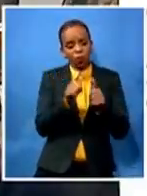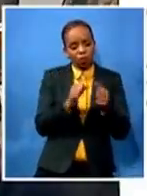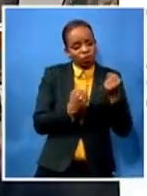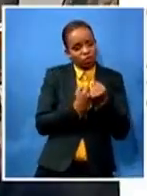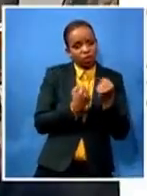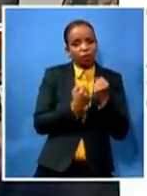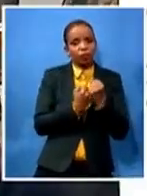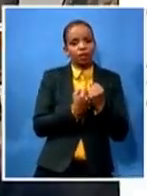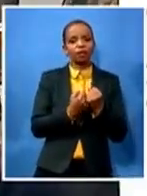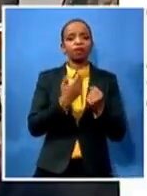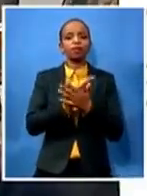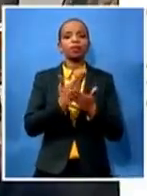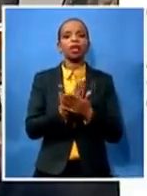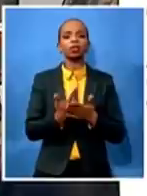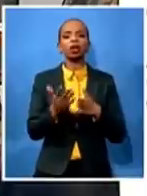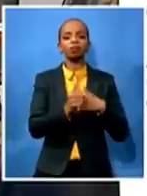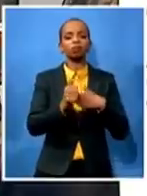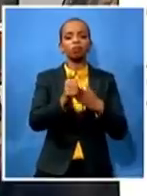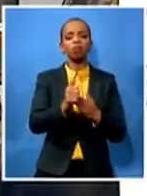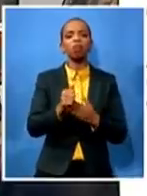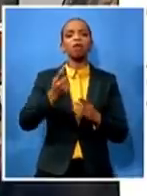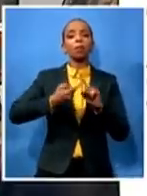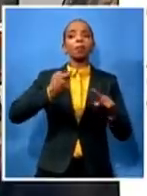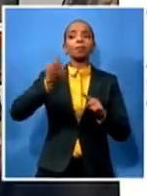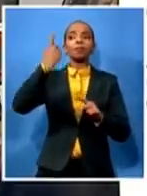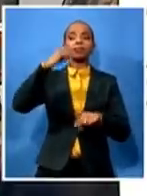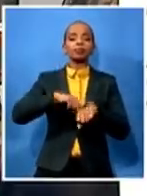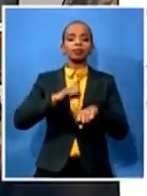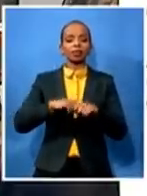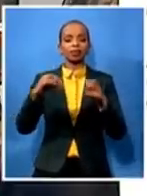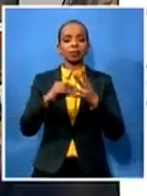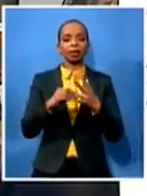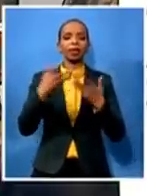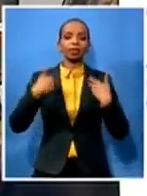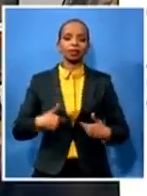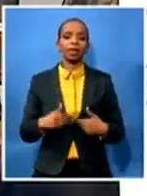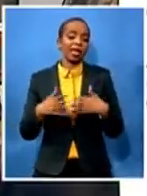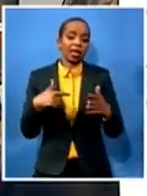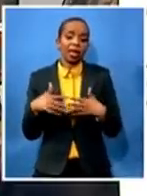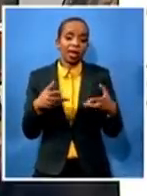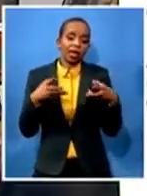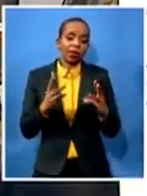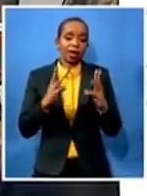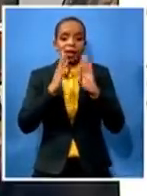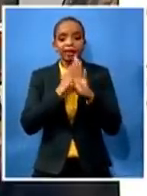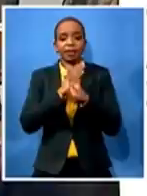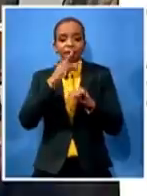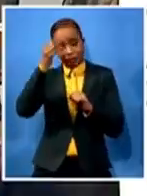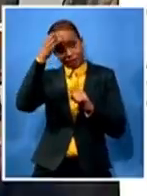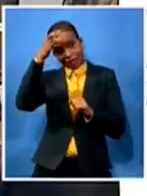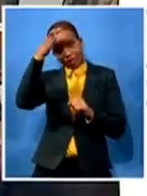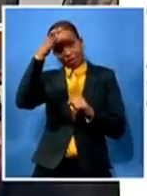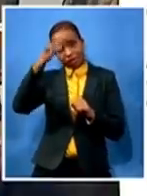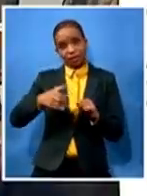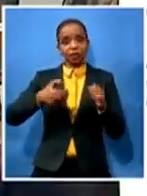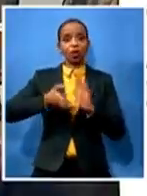him having been anyway a secret intelligence operator of the african national congress including a member